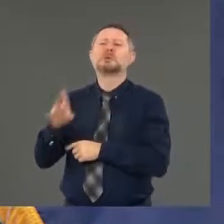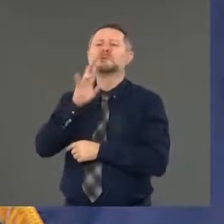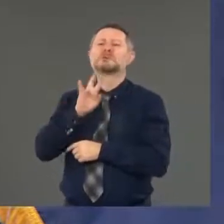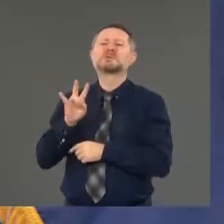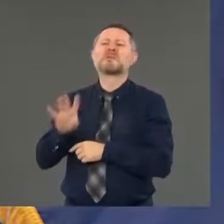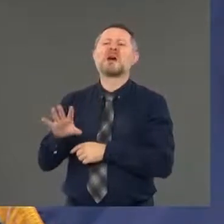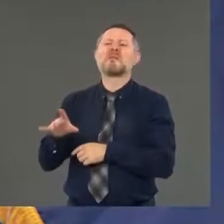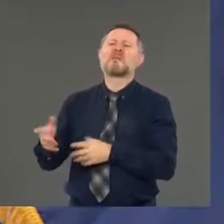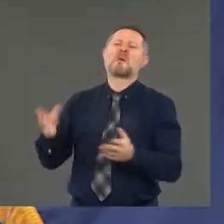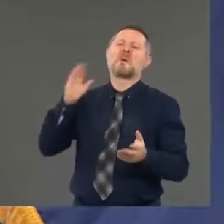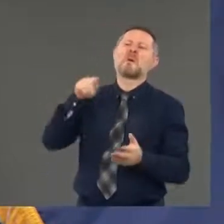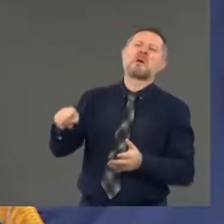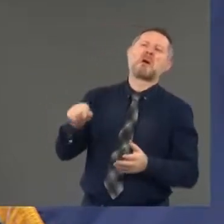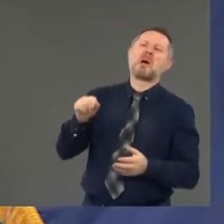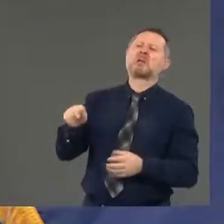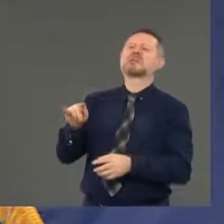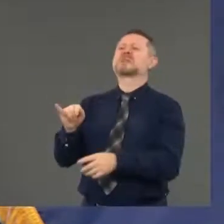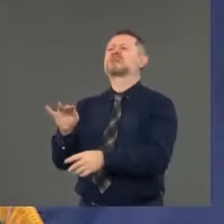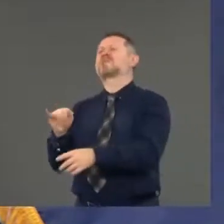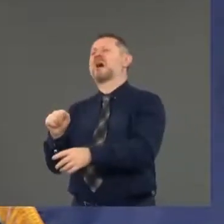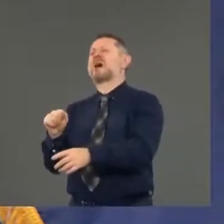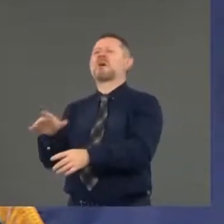It was set up. He didn't.